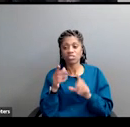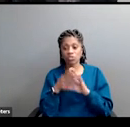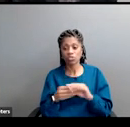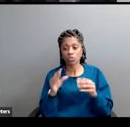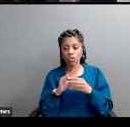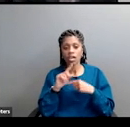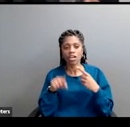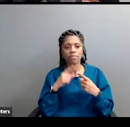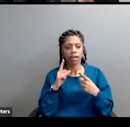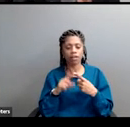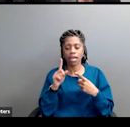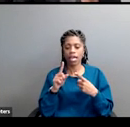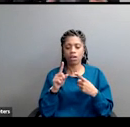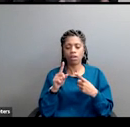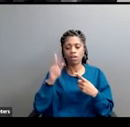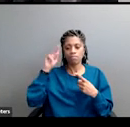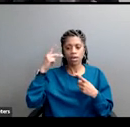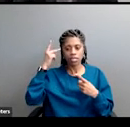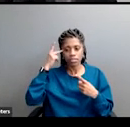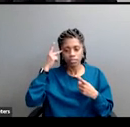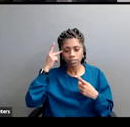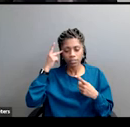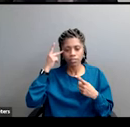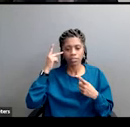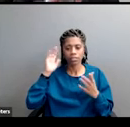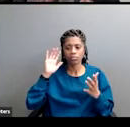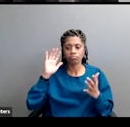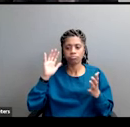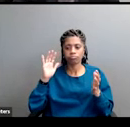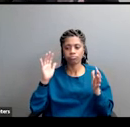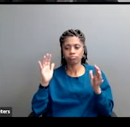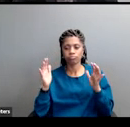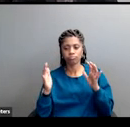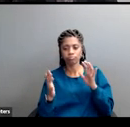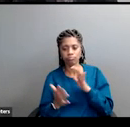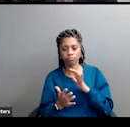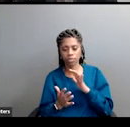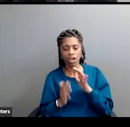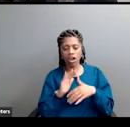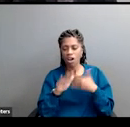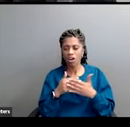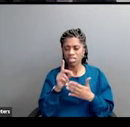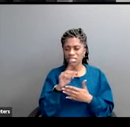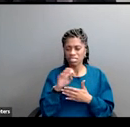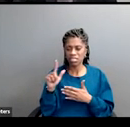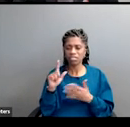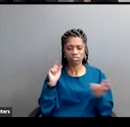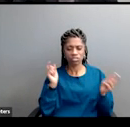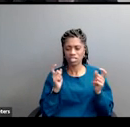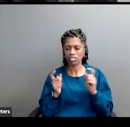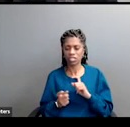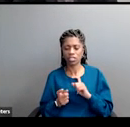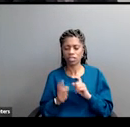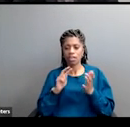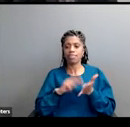politics. And conservative, liberal, New Deal, they all are changing meaning in this era. And